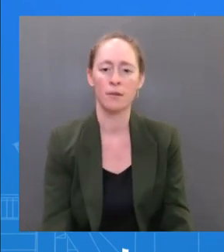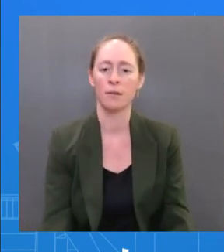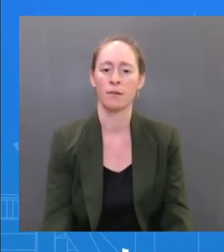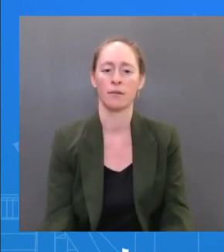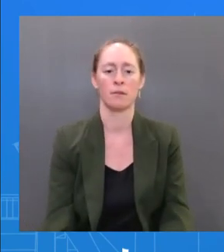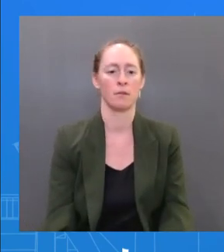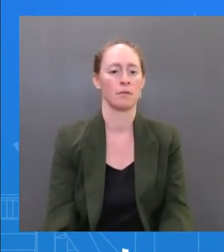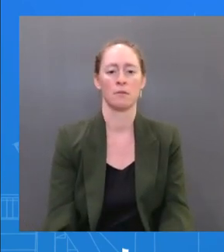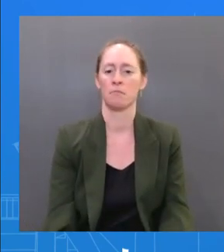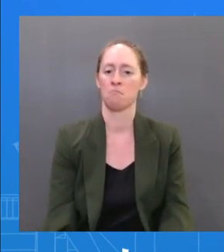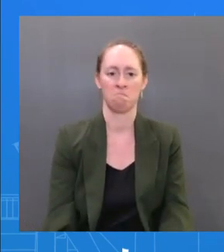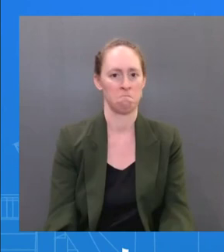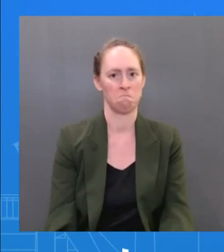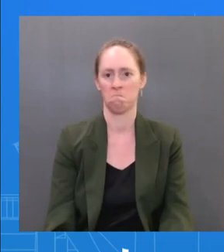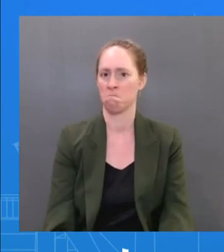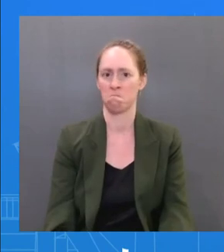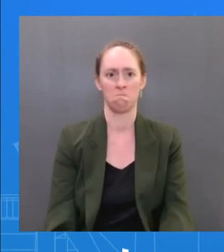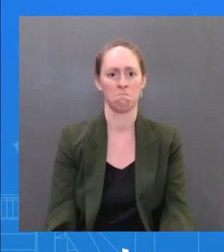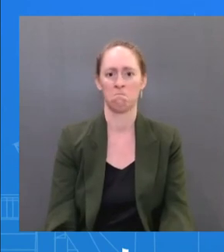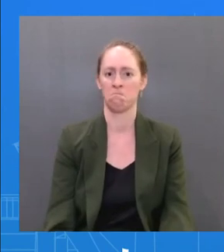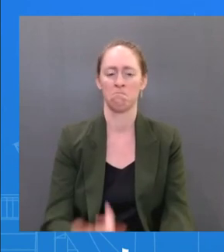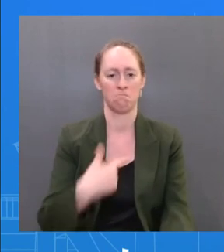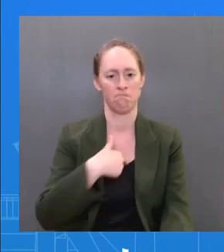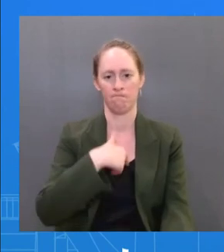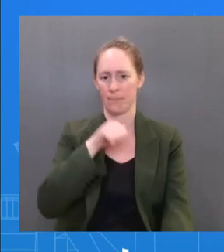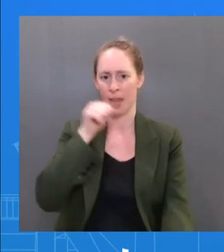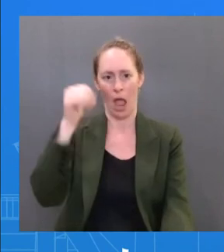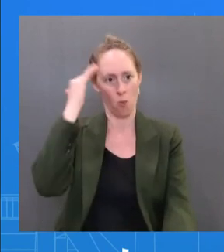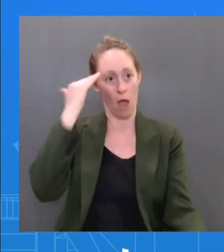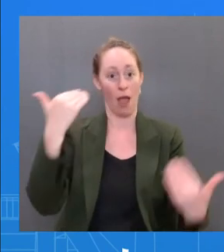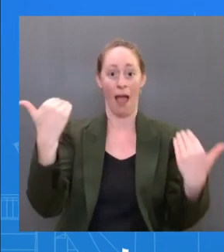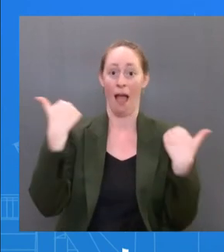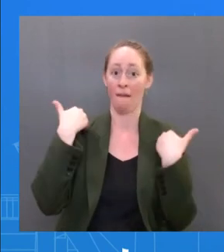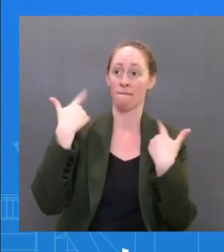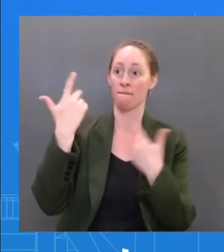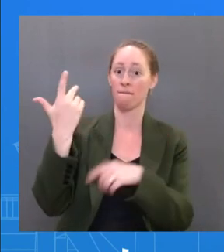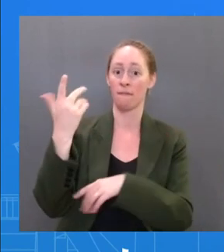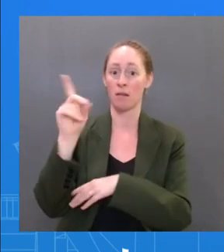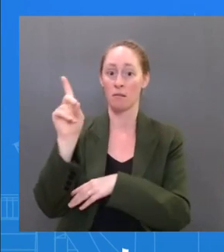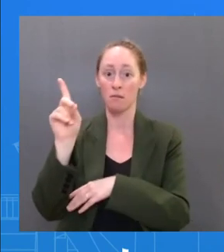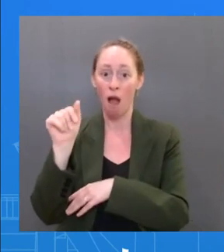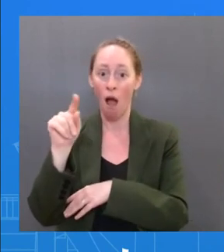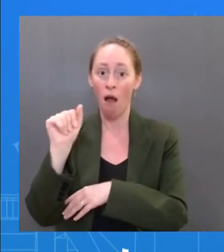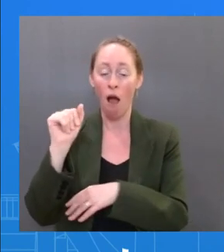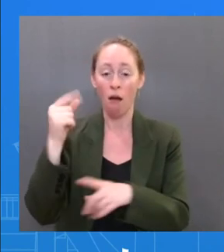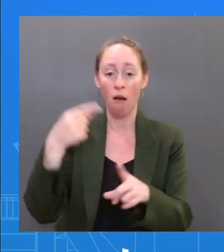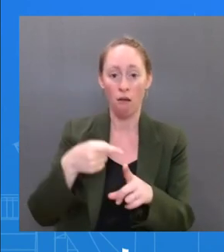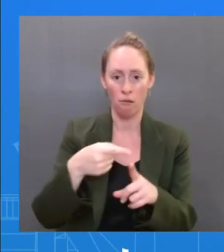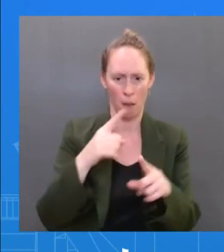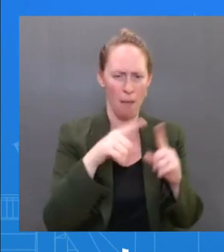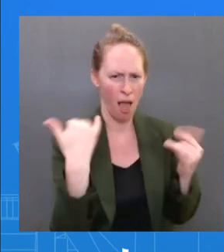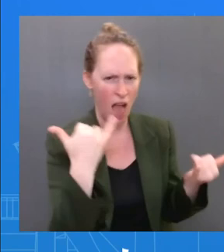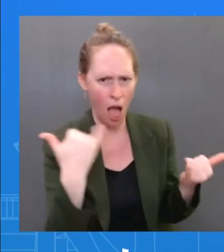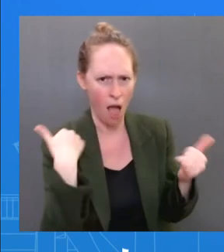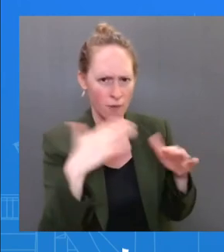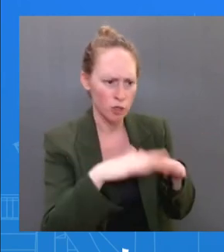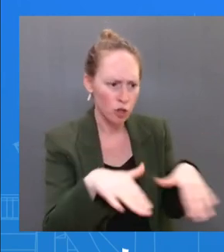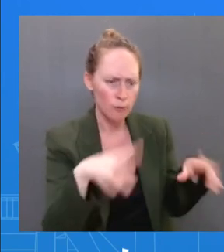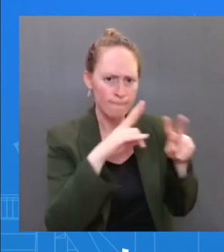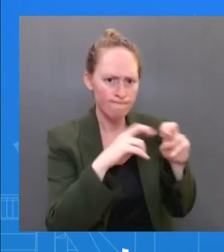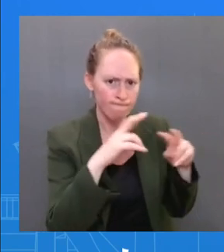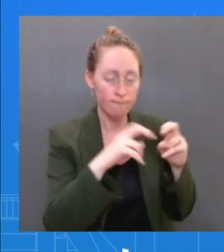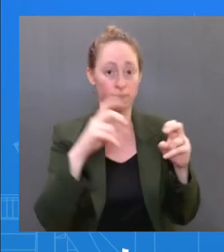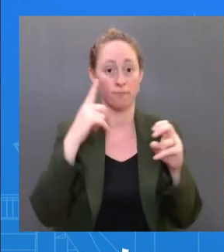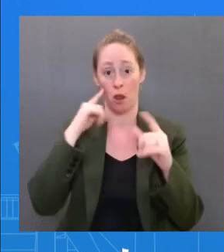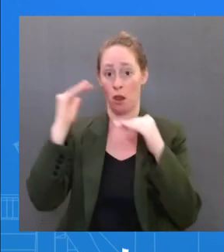among adults — I think there's a different thing for kids — but I think among adults, I'm not aware that they're — that age is a significant risk factor for long COVID. Obviously, the